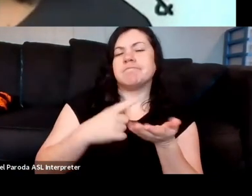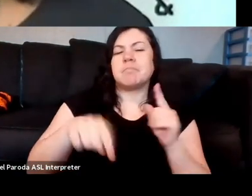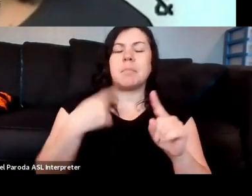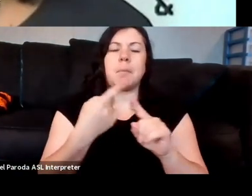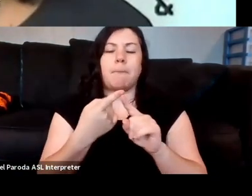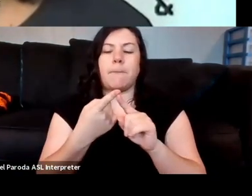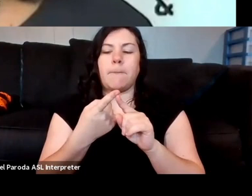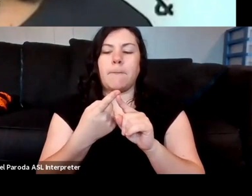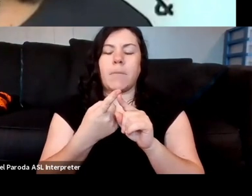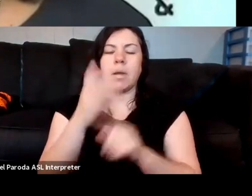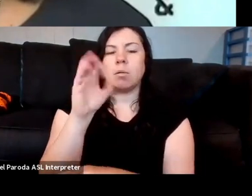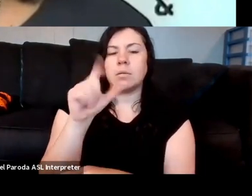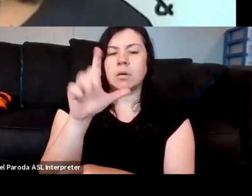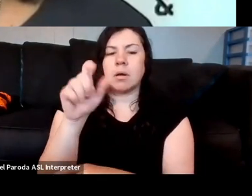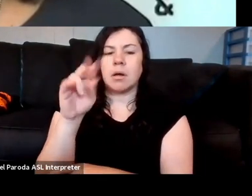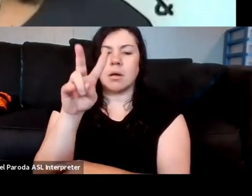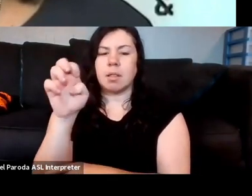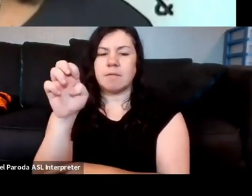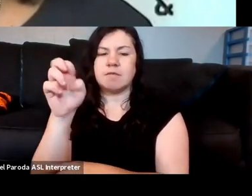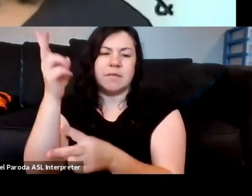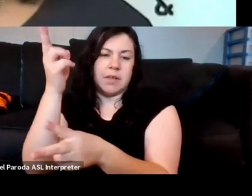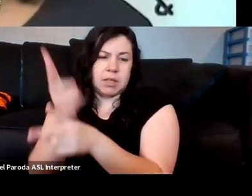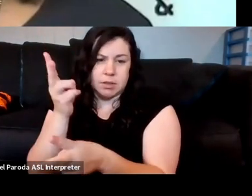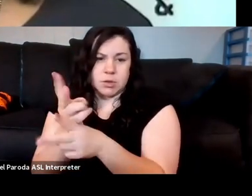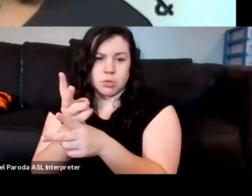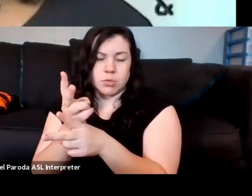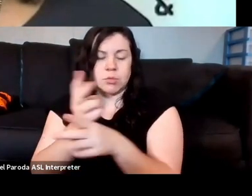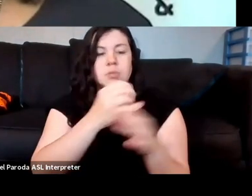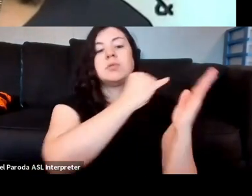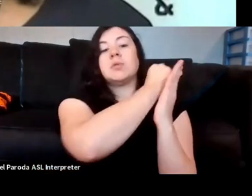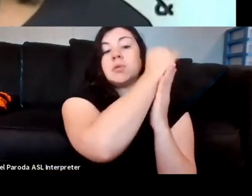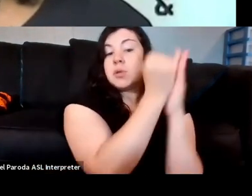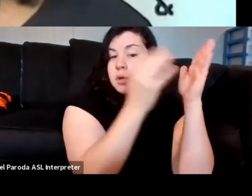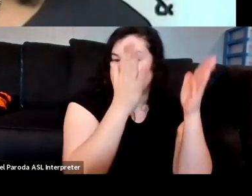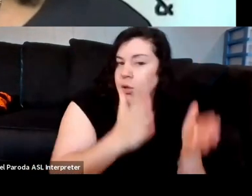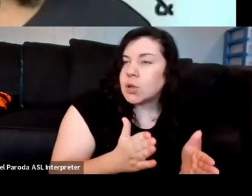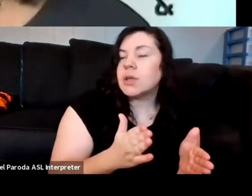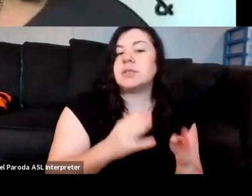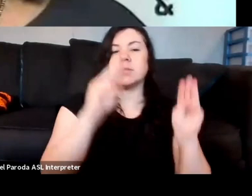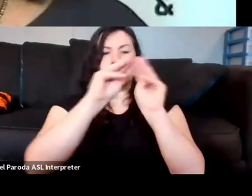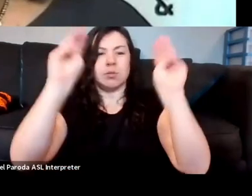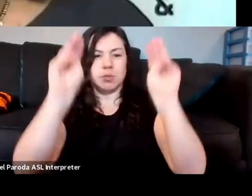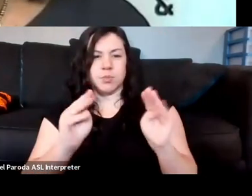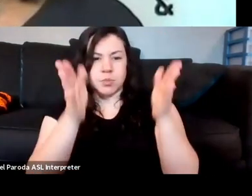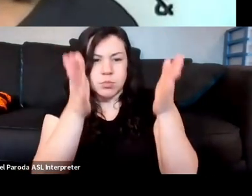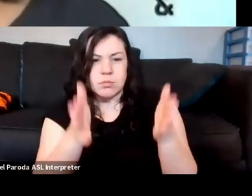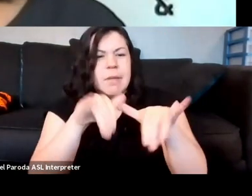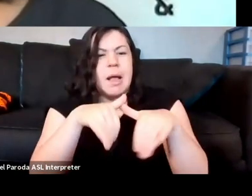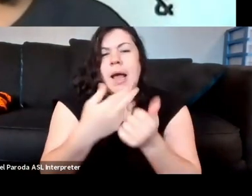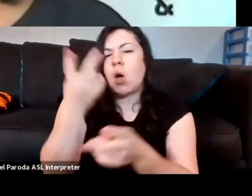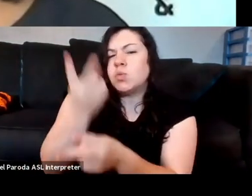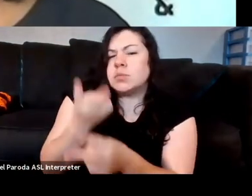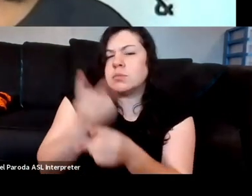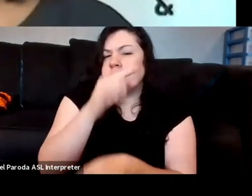is going to consider the methods that Black artists, curators, educators, and organizers use to center the well-being of Black people,